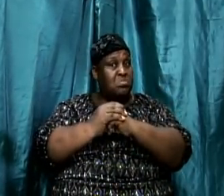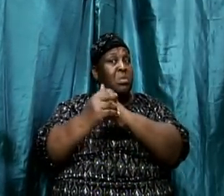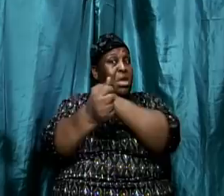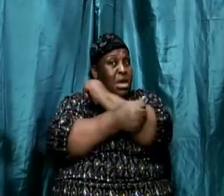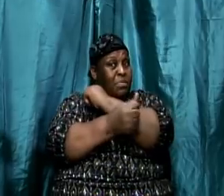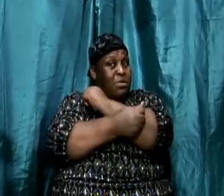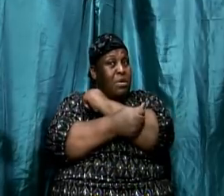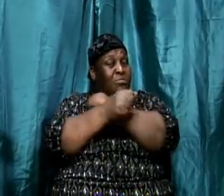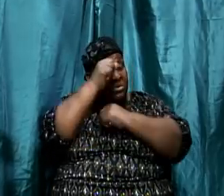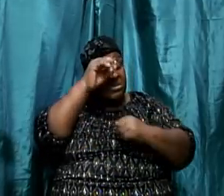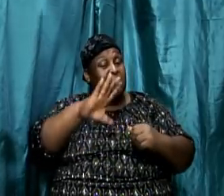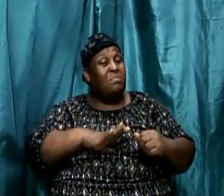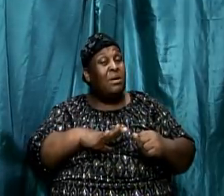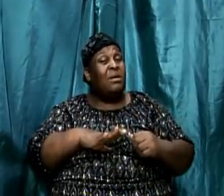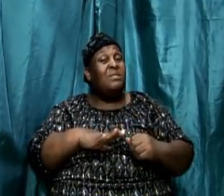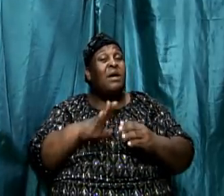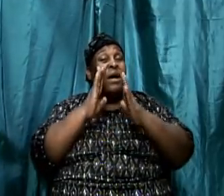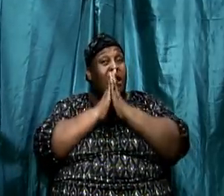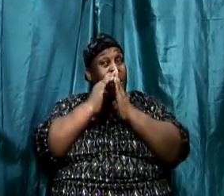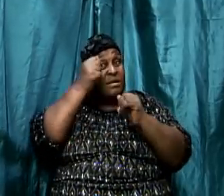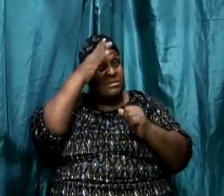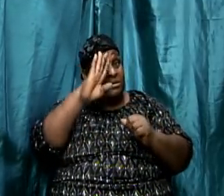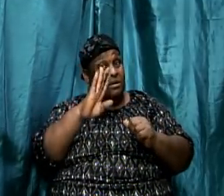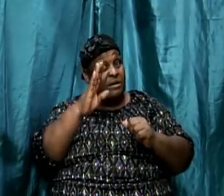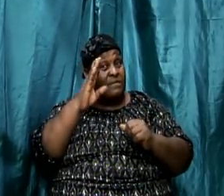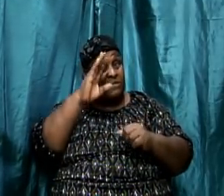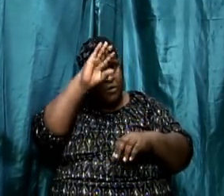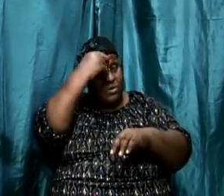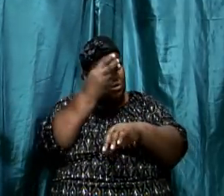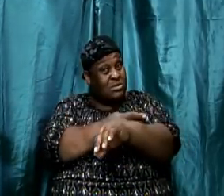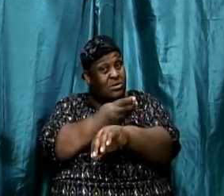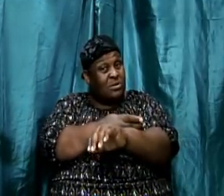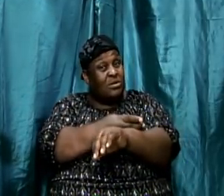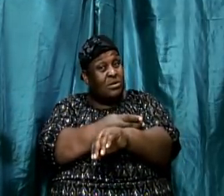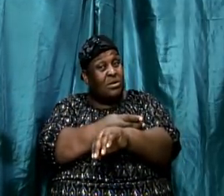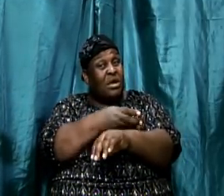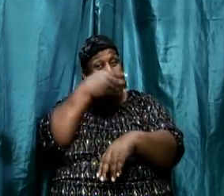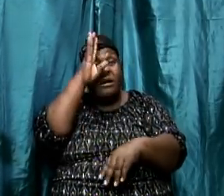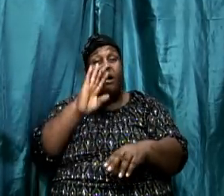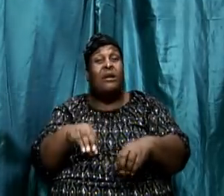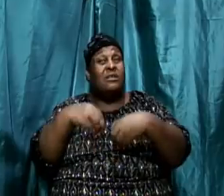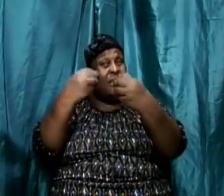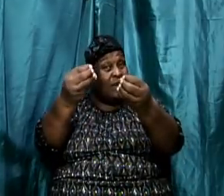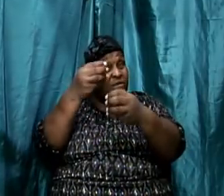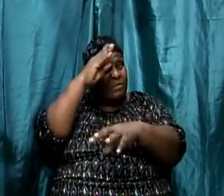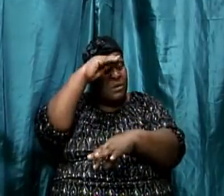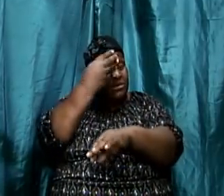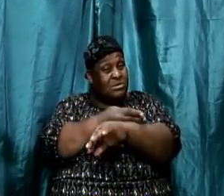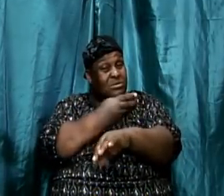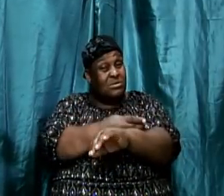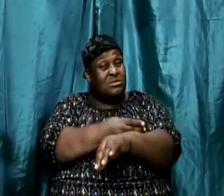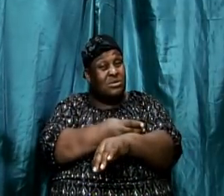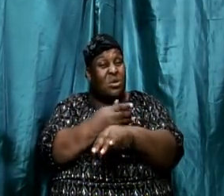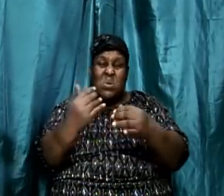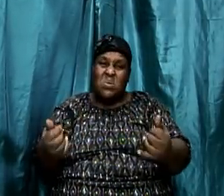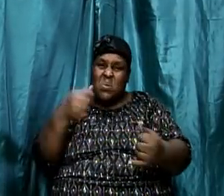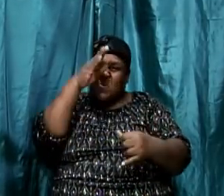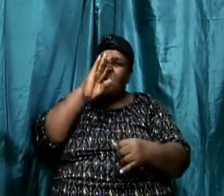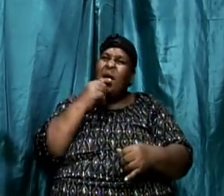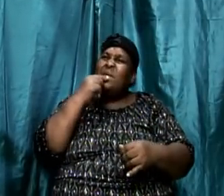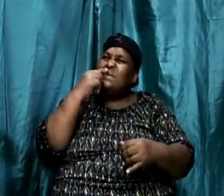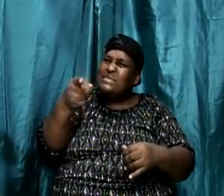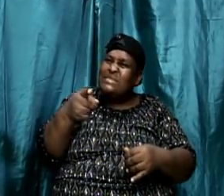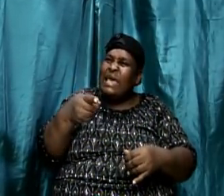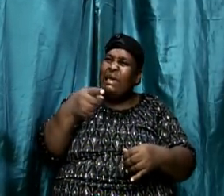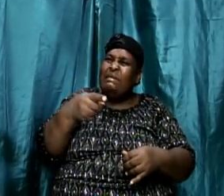Amen. And therefore, and God gave him a son. I know God is saying he must offer up this son. So, when I read that story, I